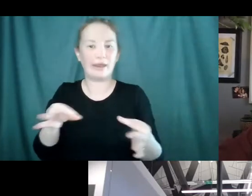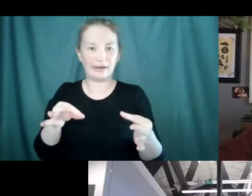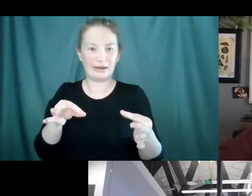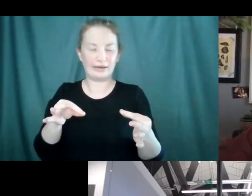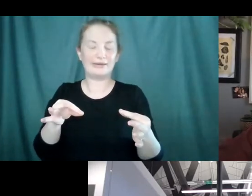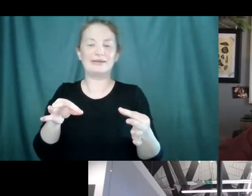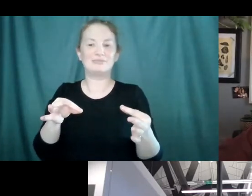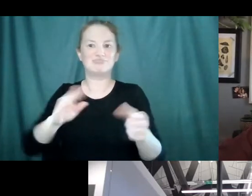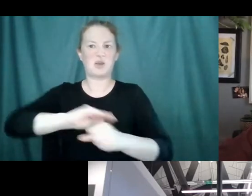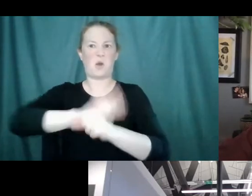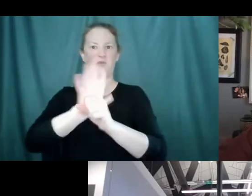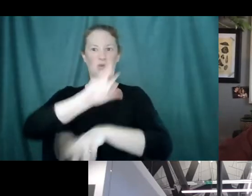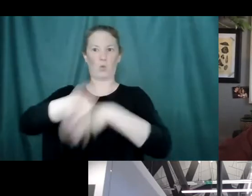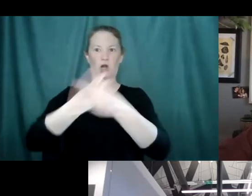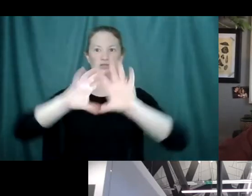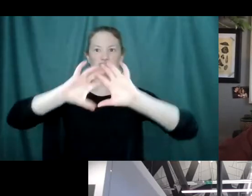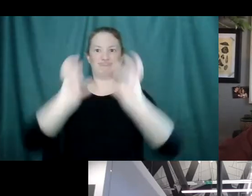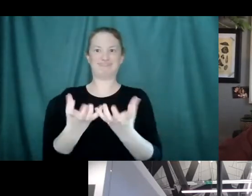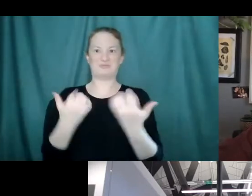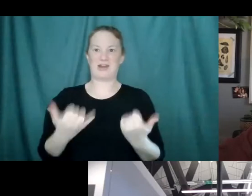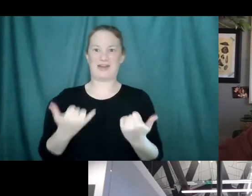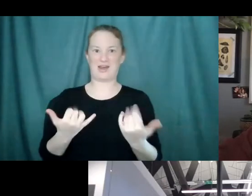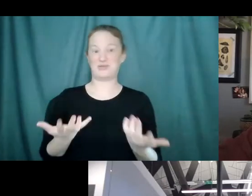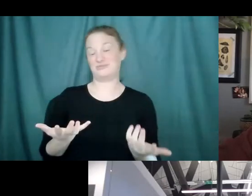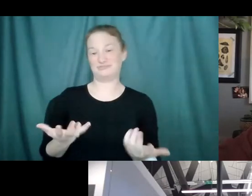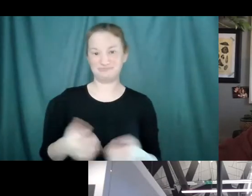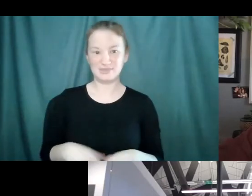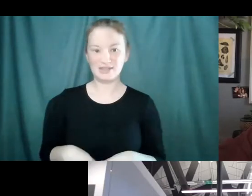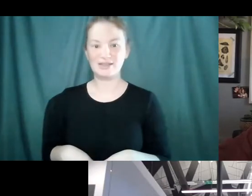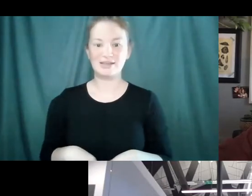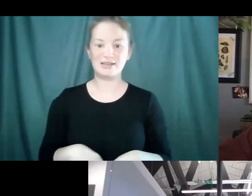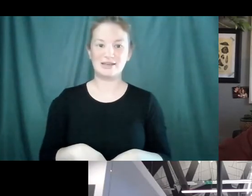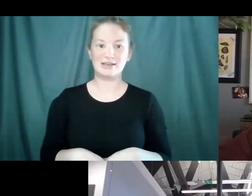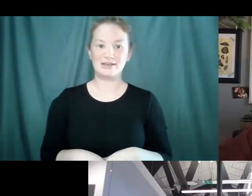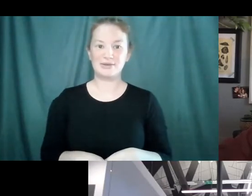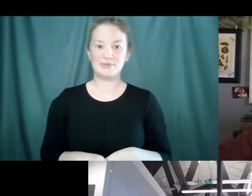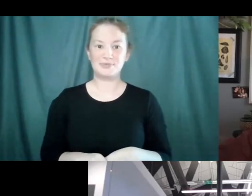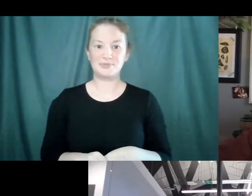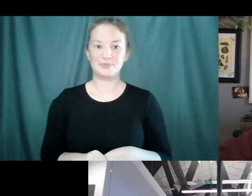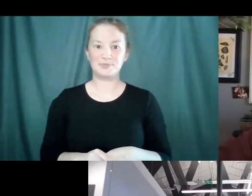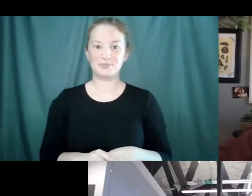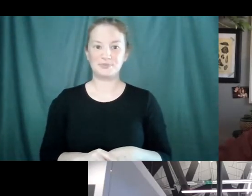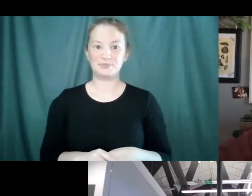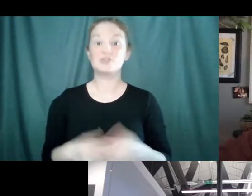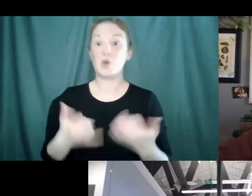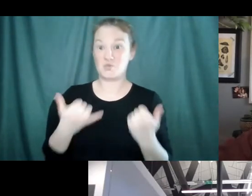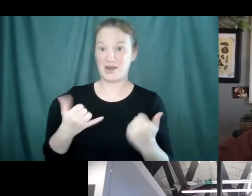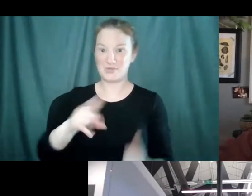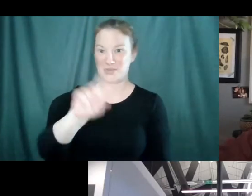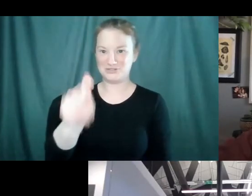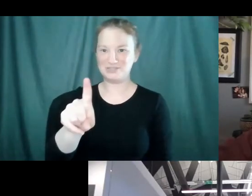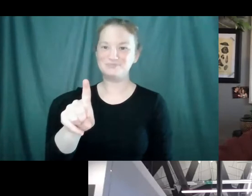right now. Um, in my opinion, in the meantime, you are going to answer this question. Um,